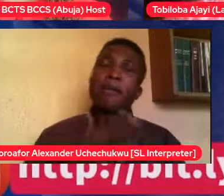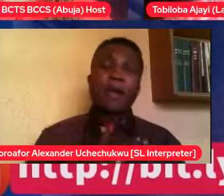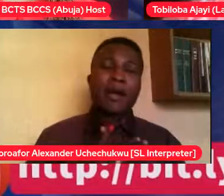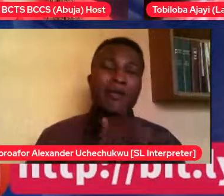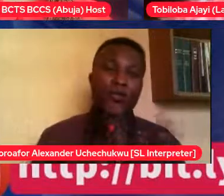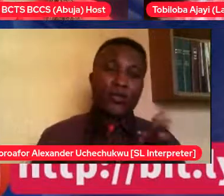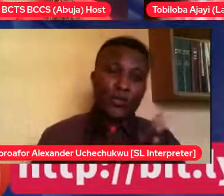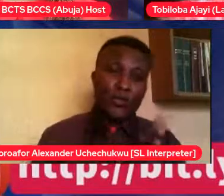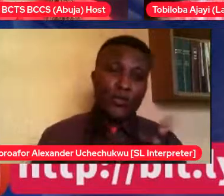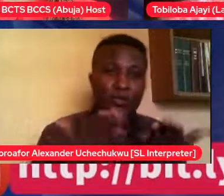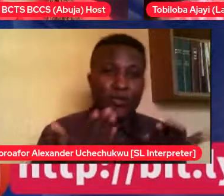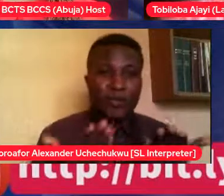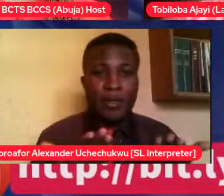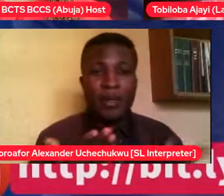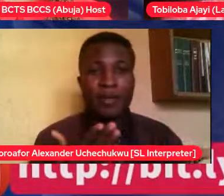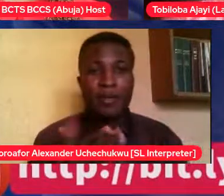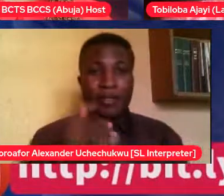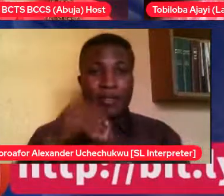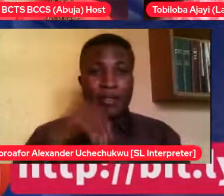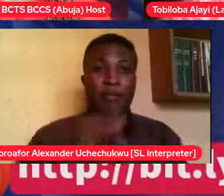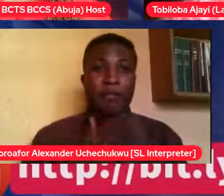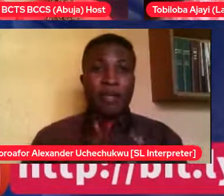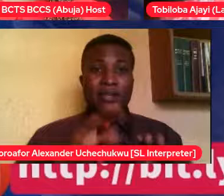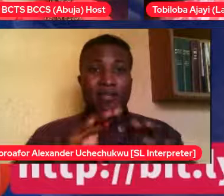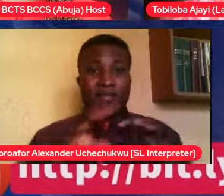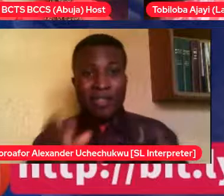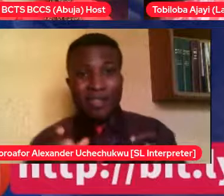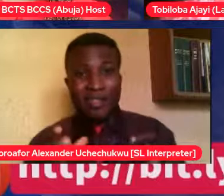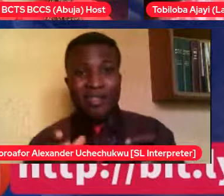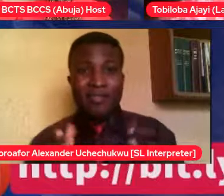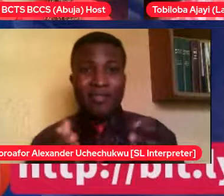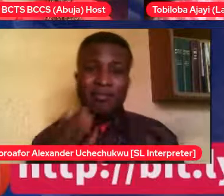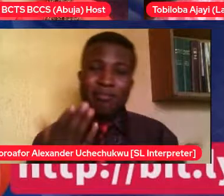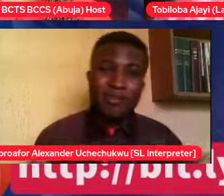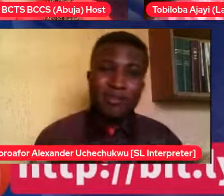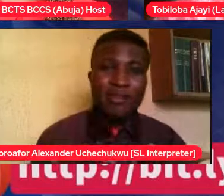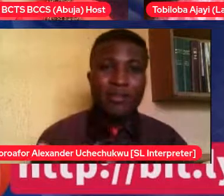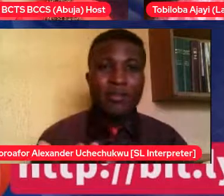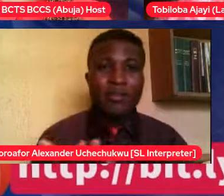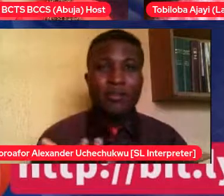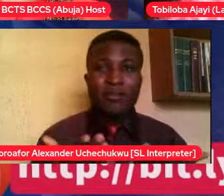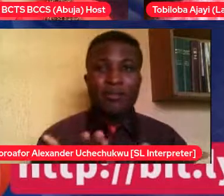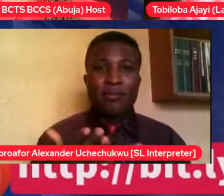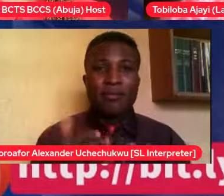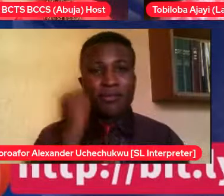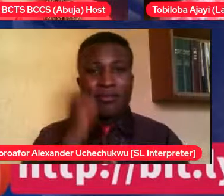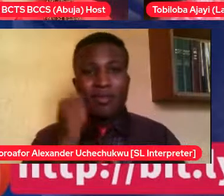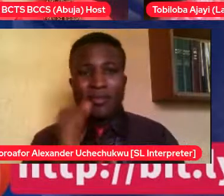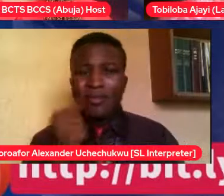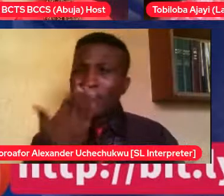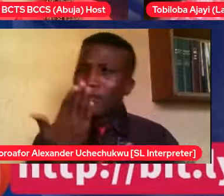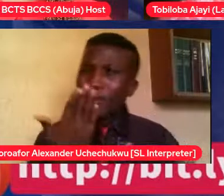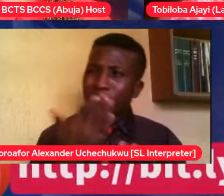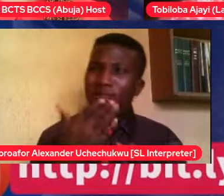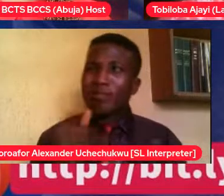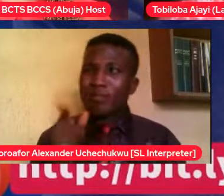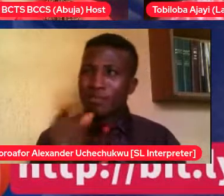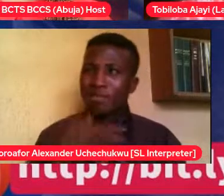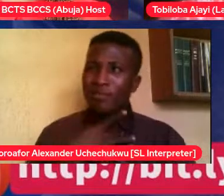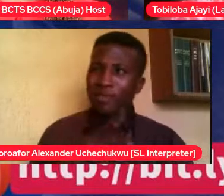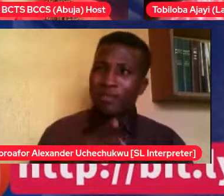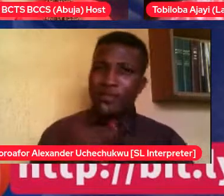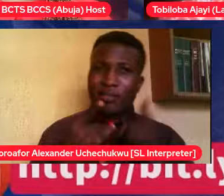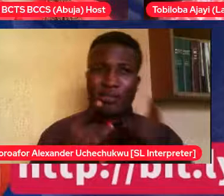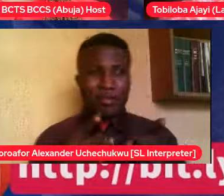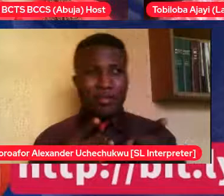likes who, who doesn't like who, who does who like. And those conversations were already, like, kind of conversations we were having. Even in church, in senior class